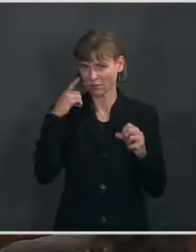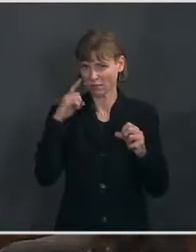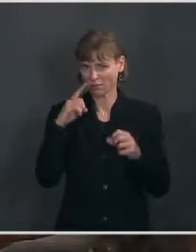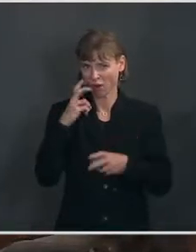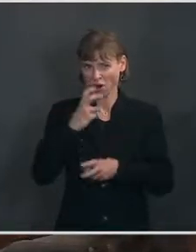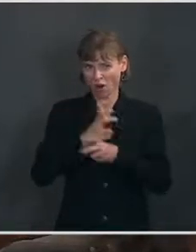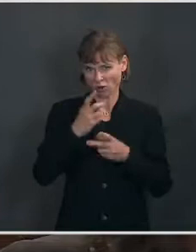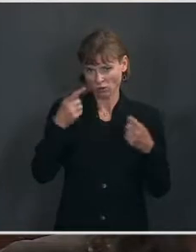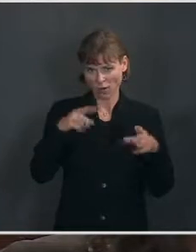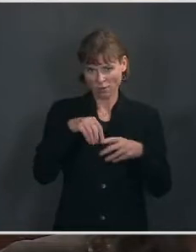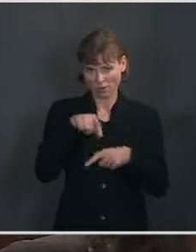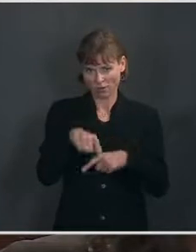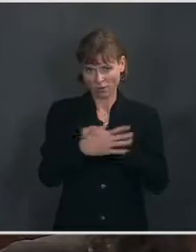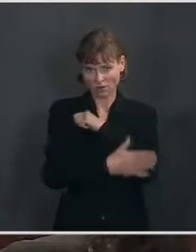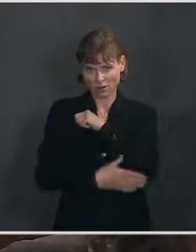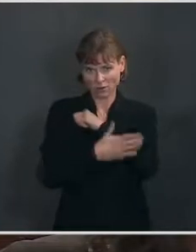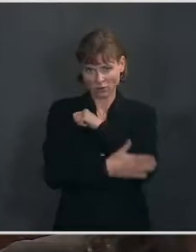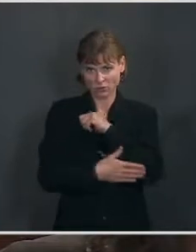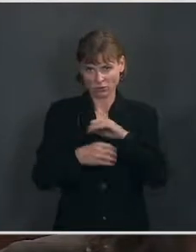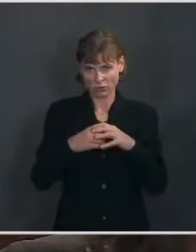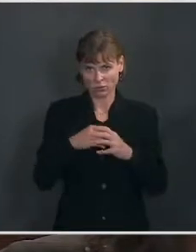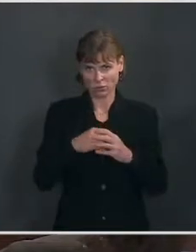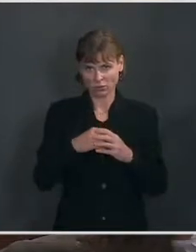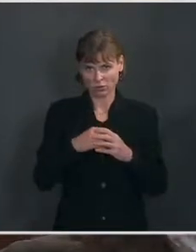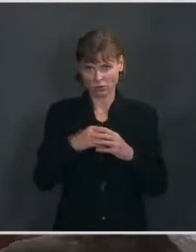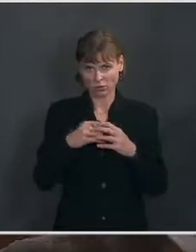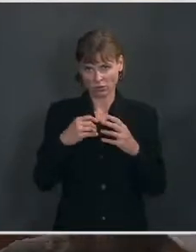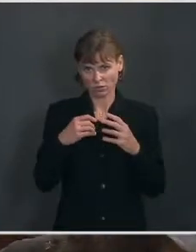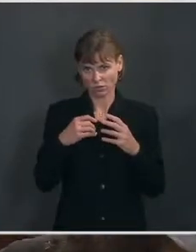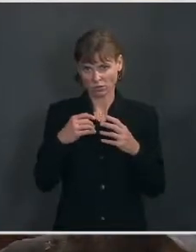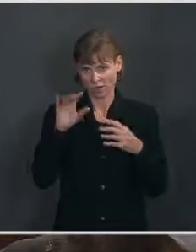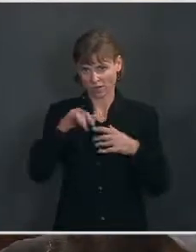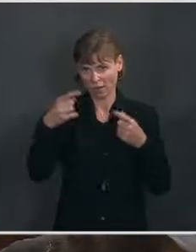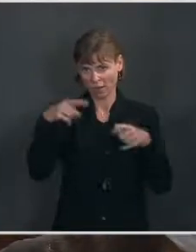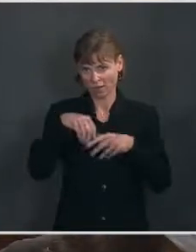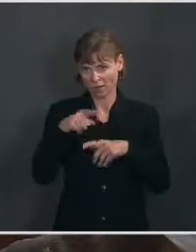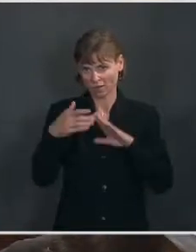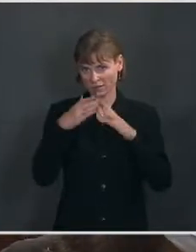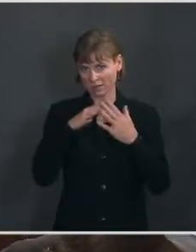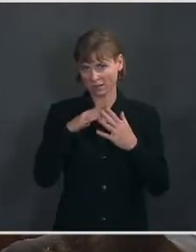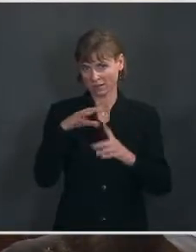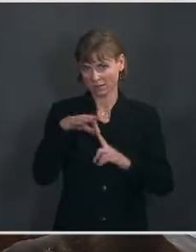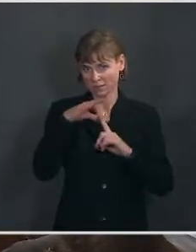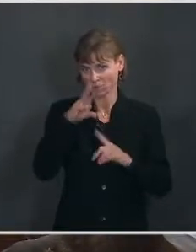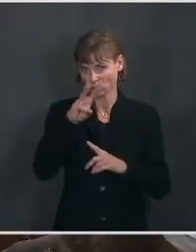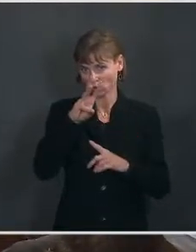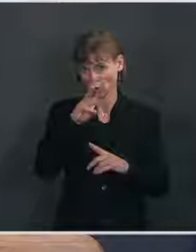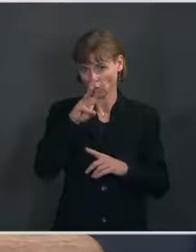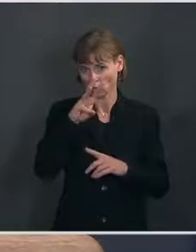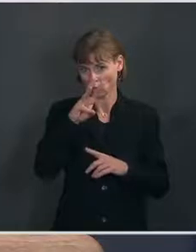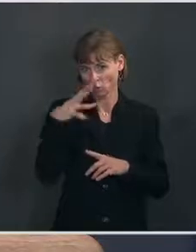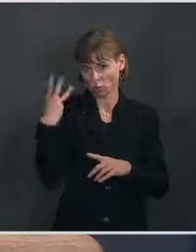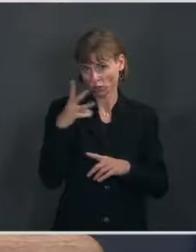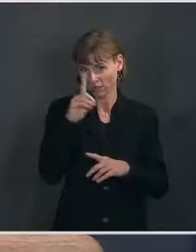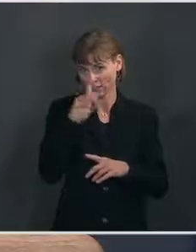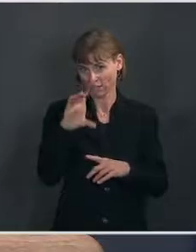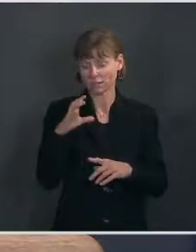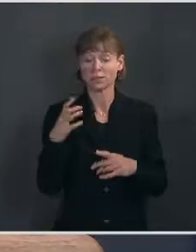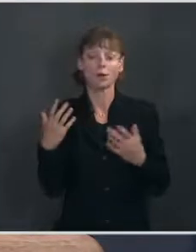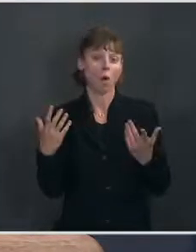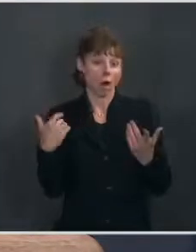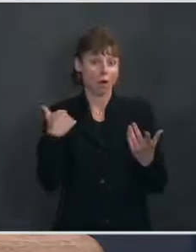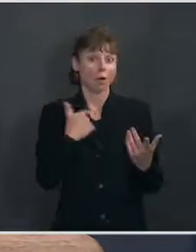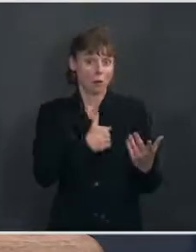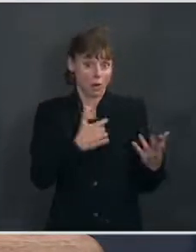happened in this country last one year, last two times to happen in the city itself, in Washington, D.C. Ms. Well, we certainly would have